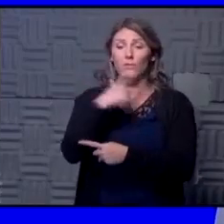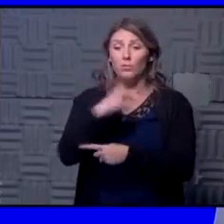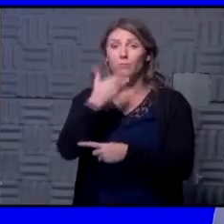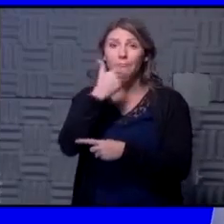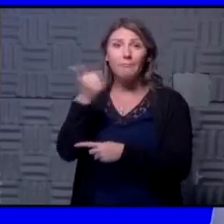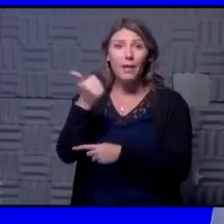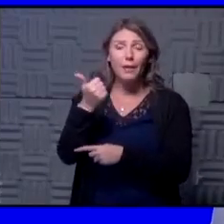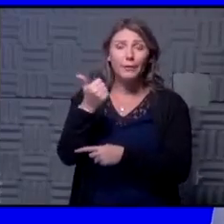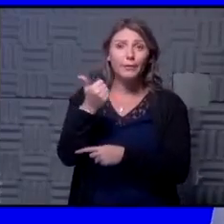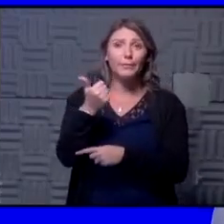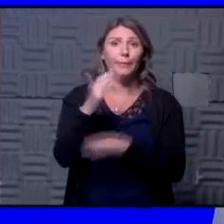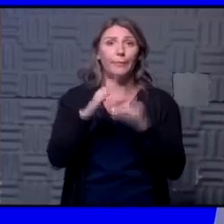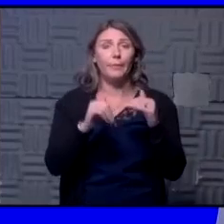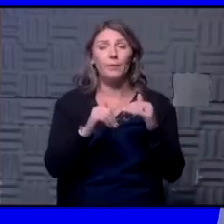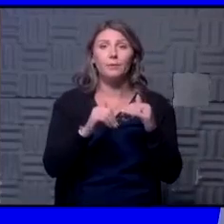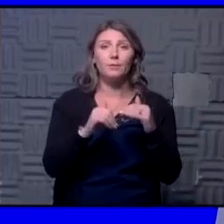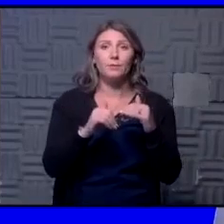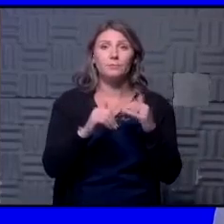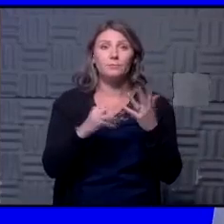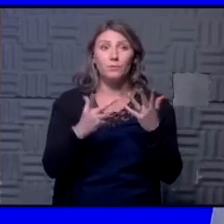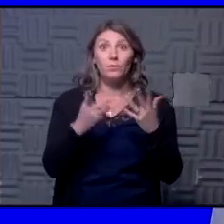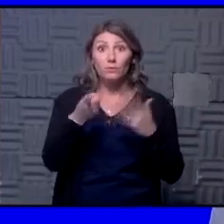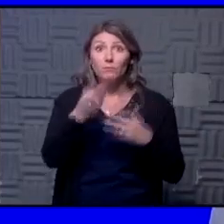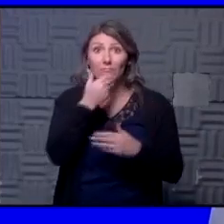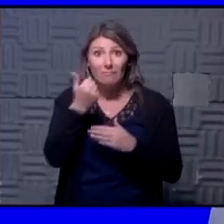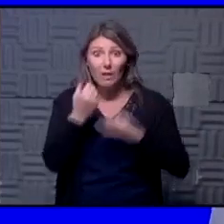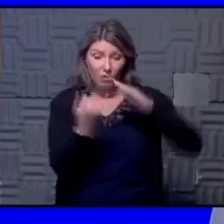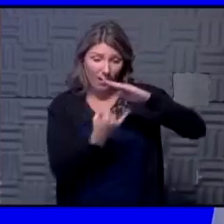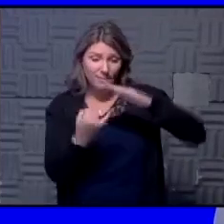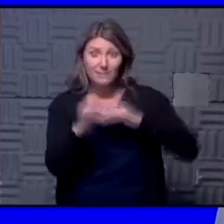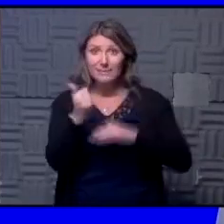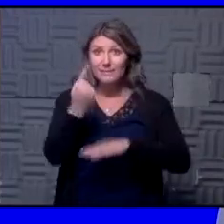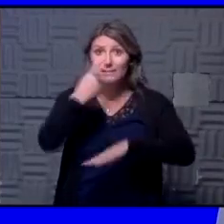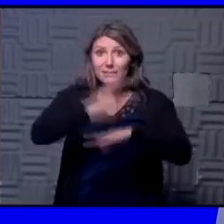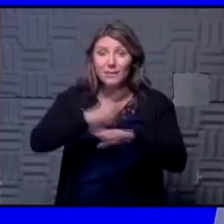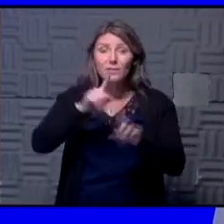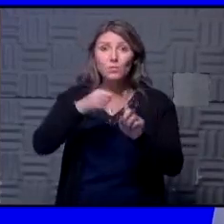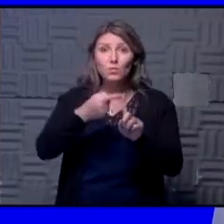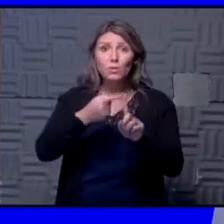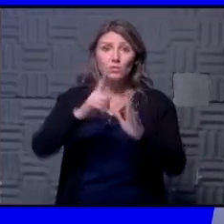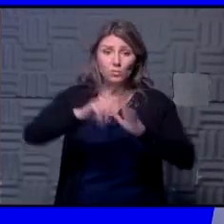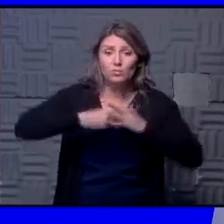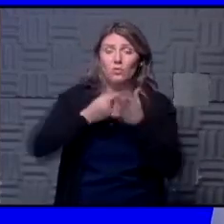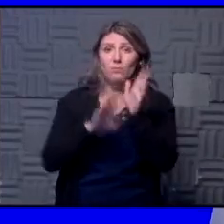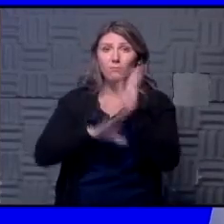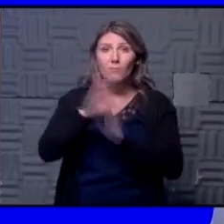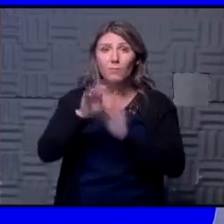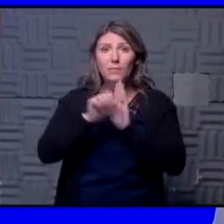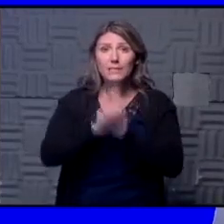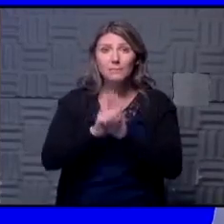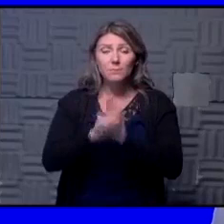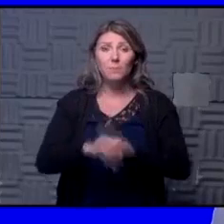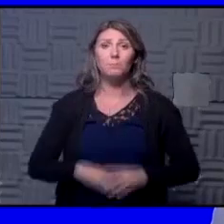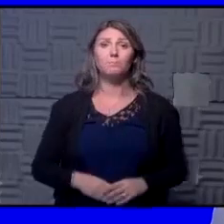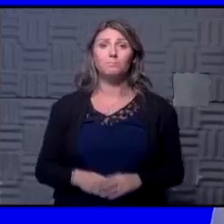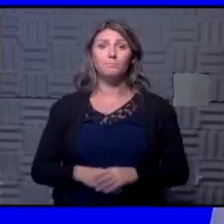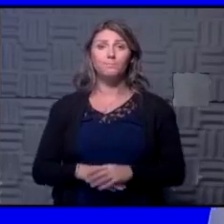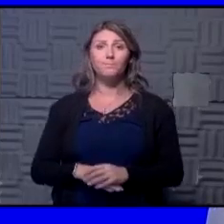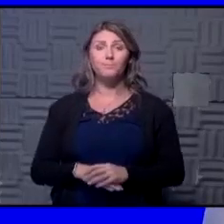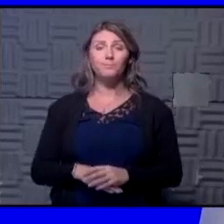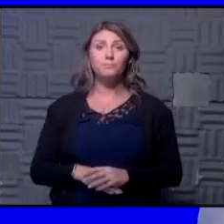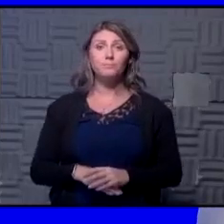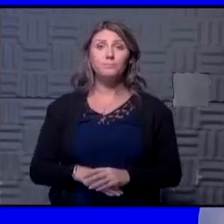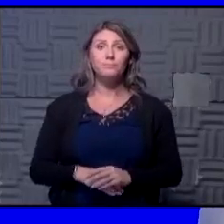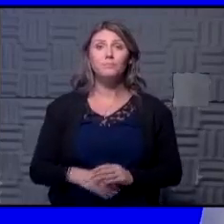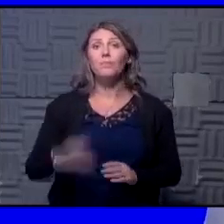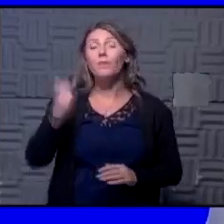than certainly um isolating for those 10 days when you first started developing symptoms um you know